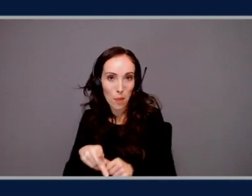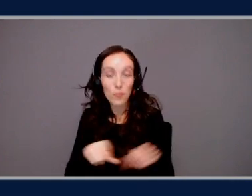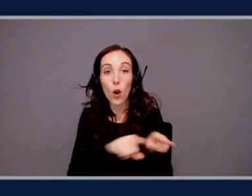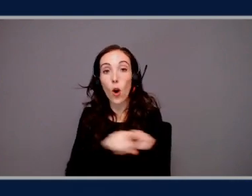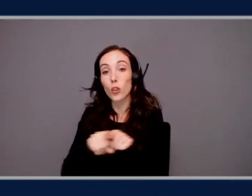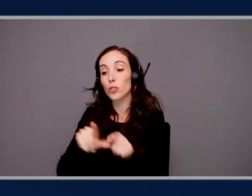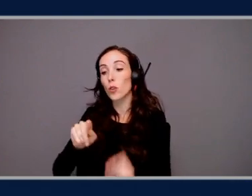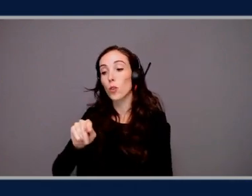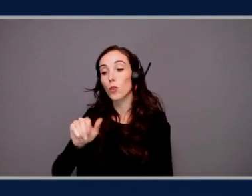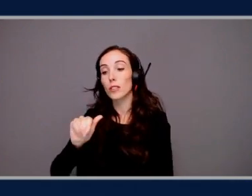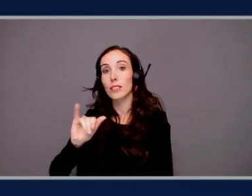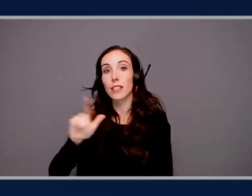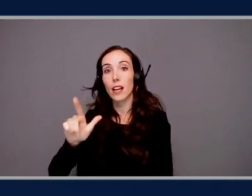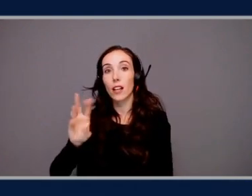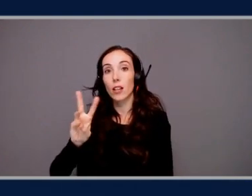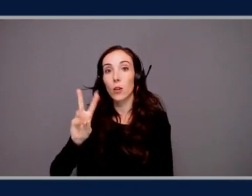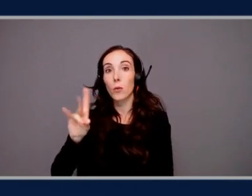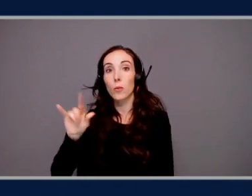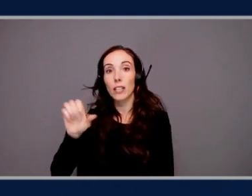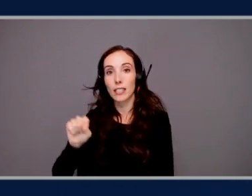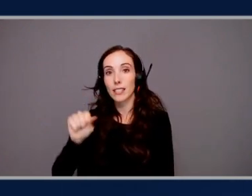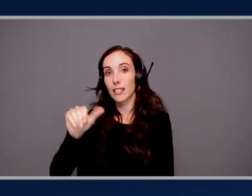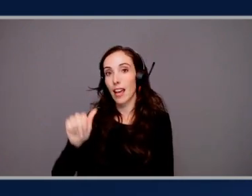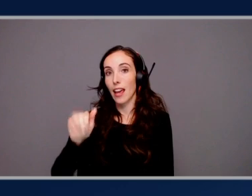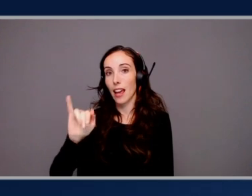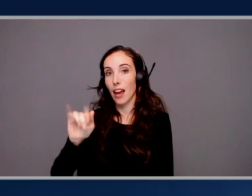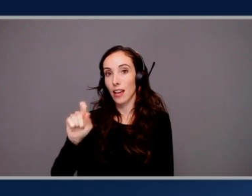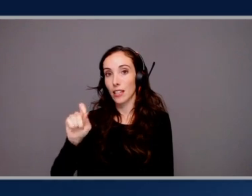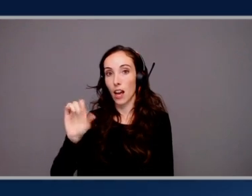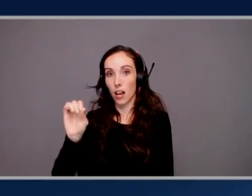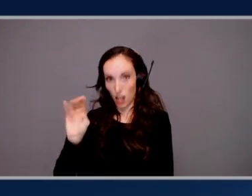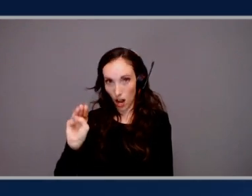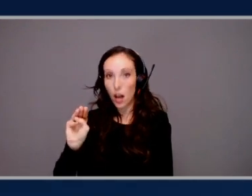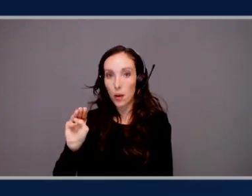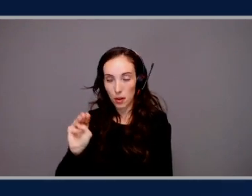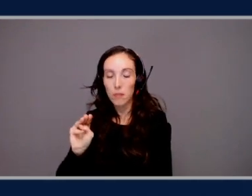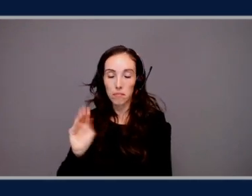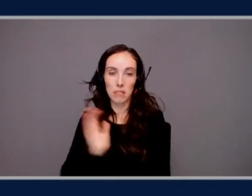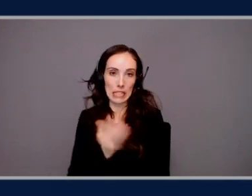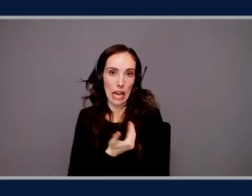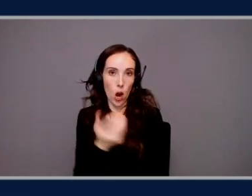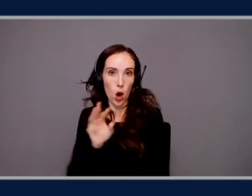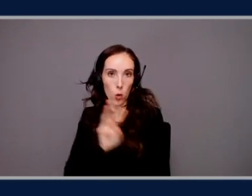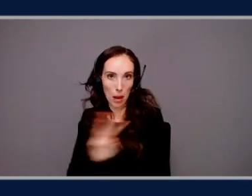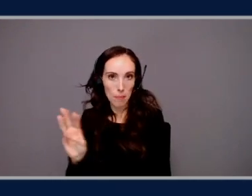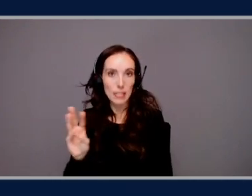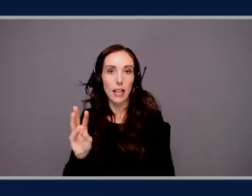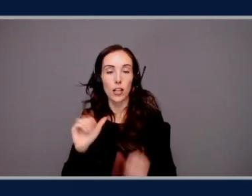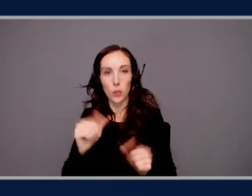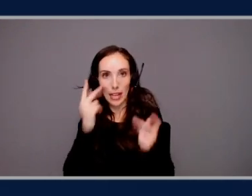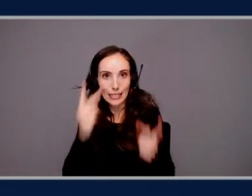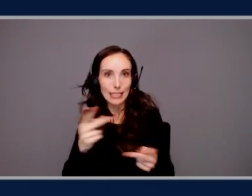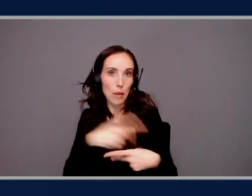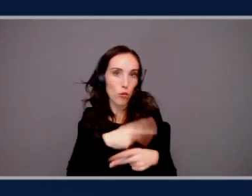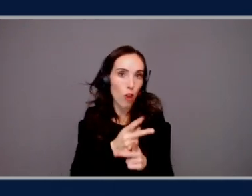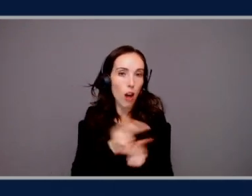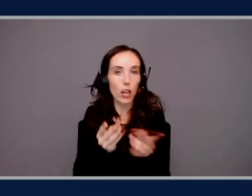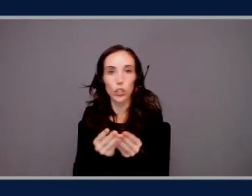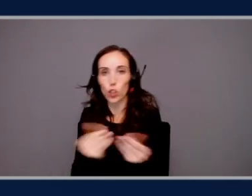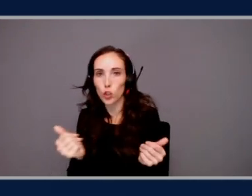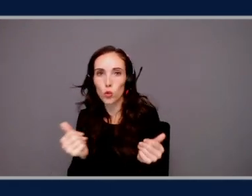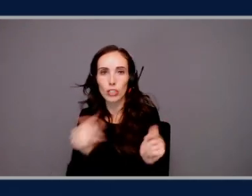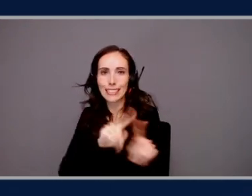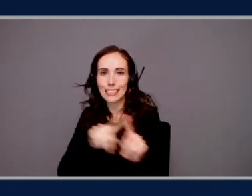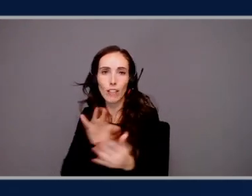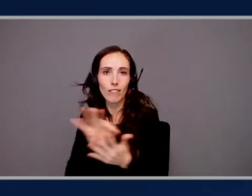platform, if go to TailwindsAI.com, you'll find our website describes the product, the solutions, all the different features that come with it, as well as the